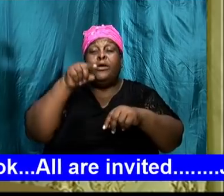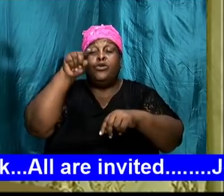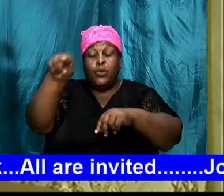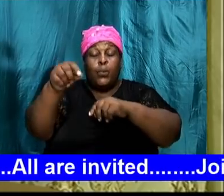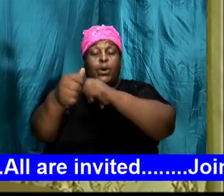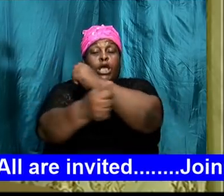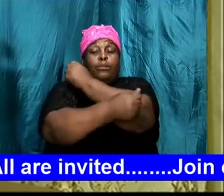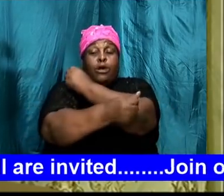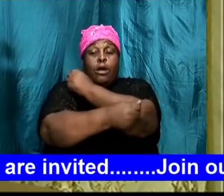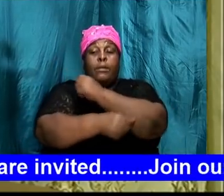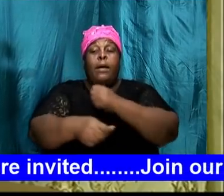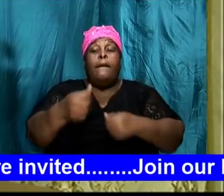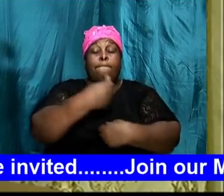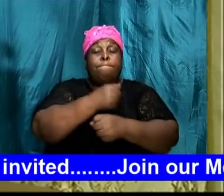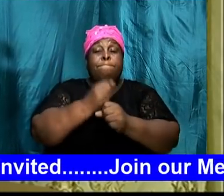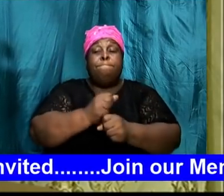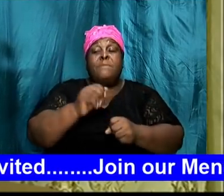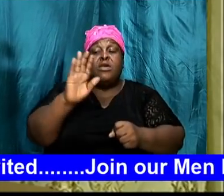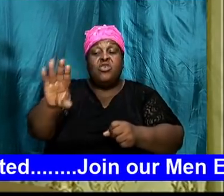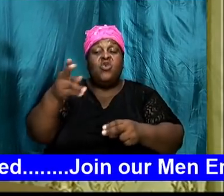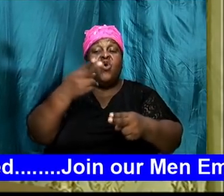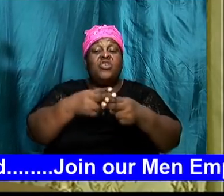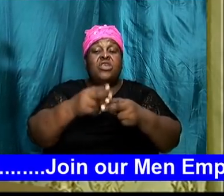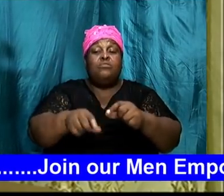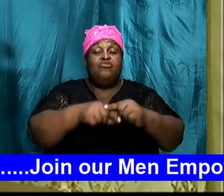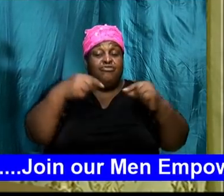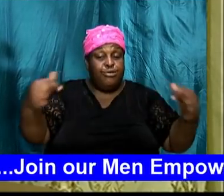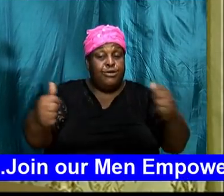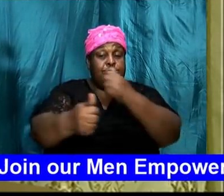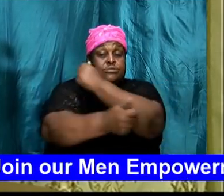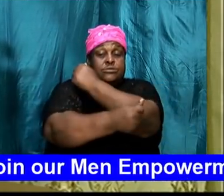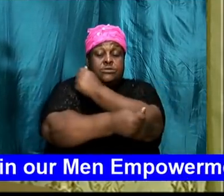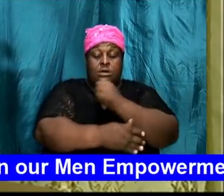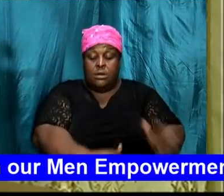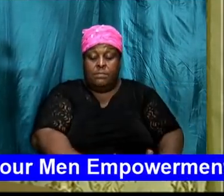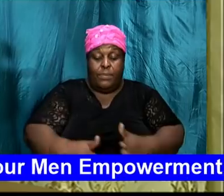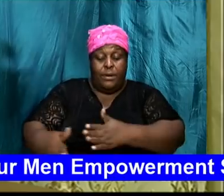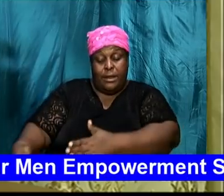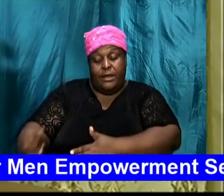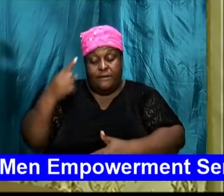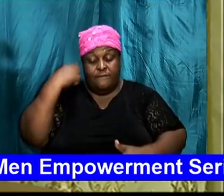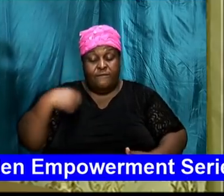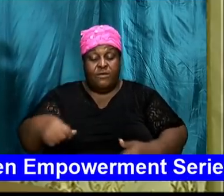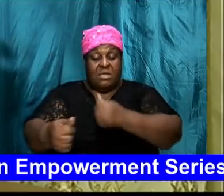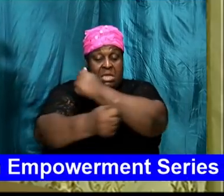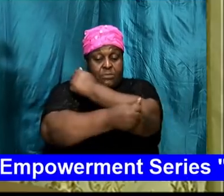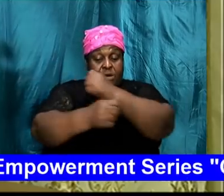God reiterated His plan for the life of Abraham.